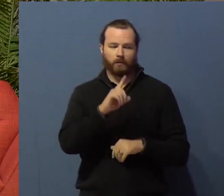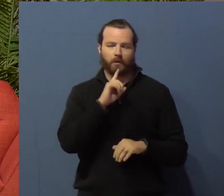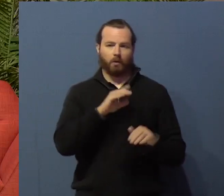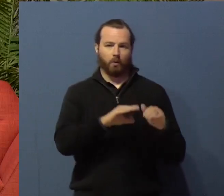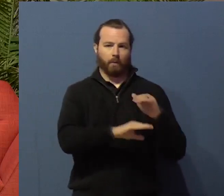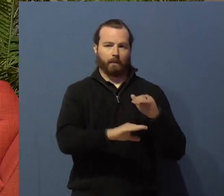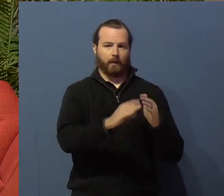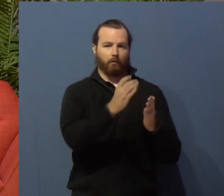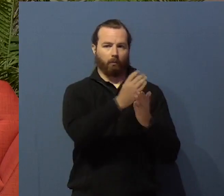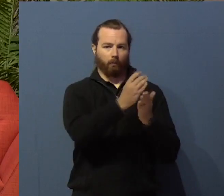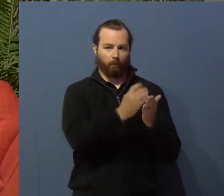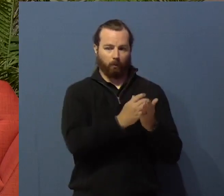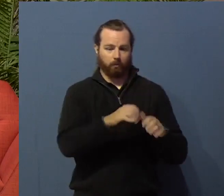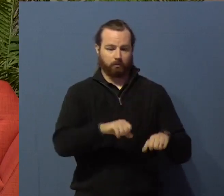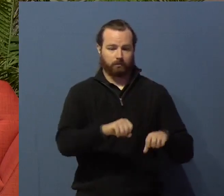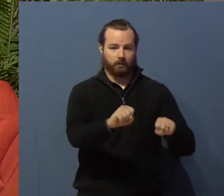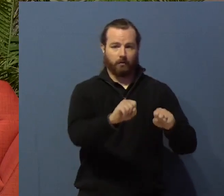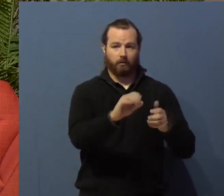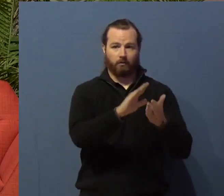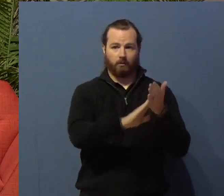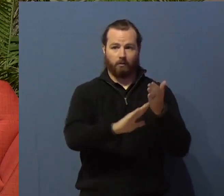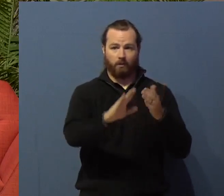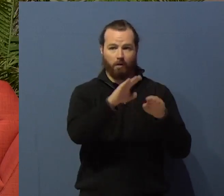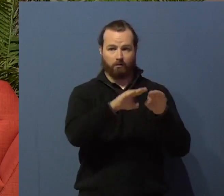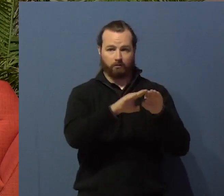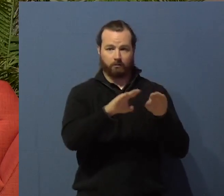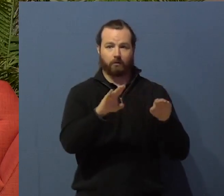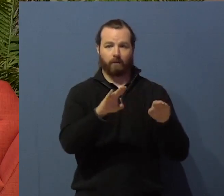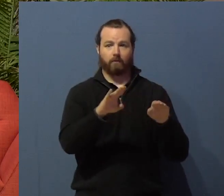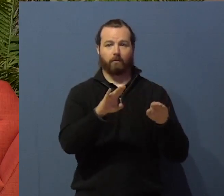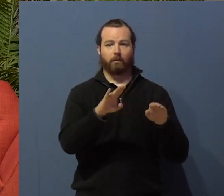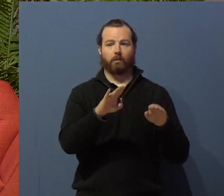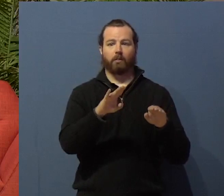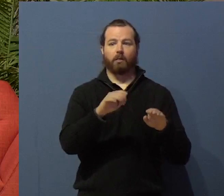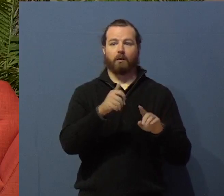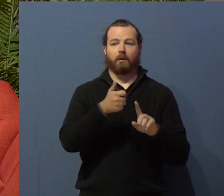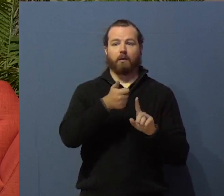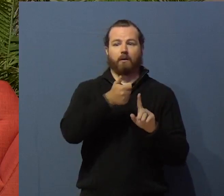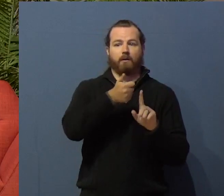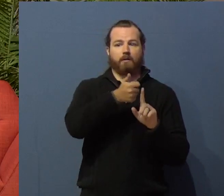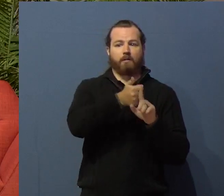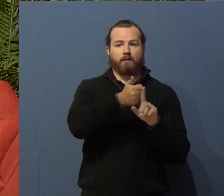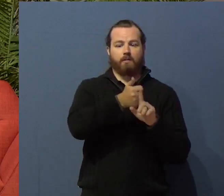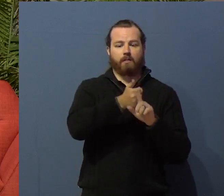So we have these statistics here, and they're rather interesting.